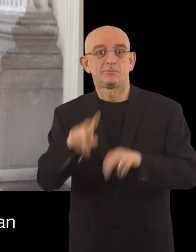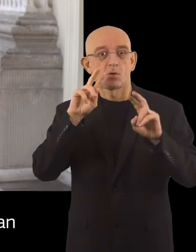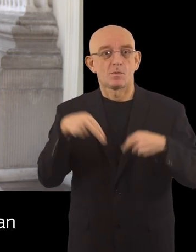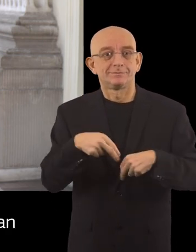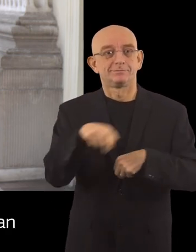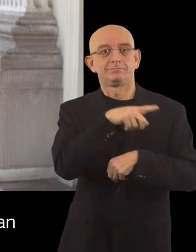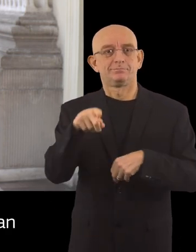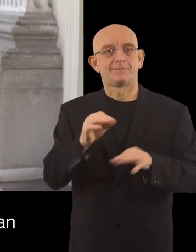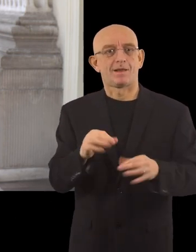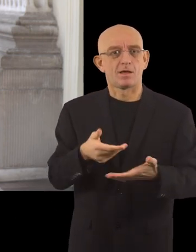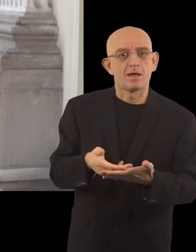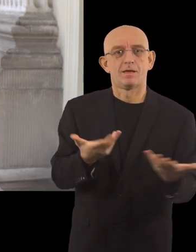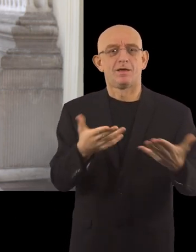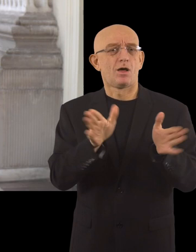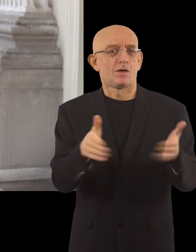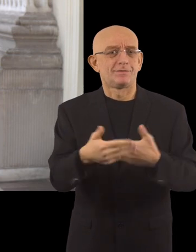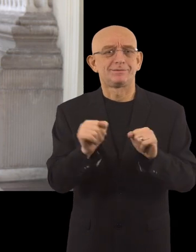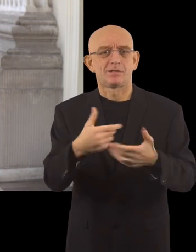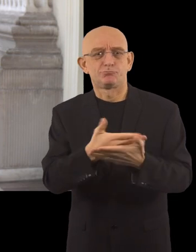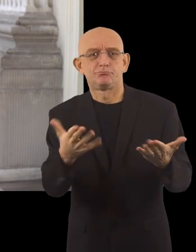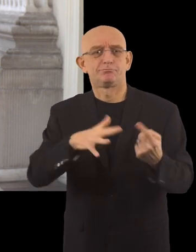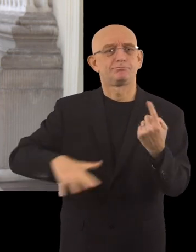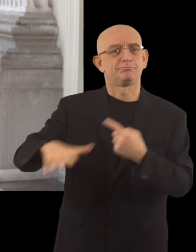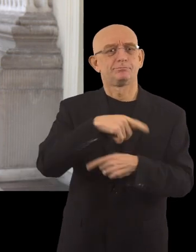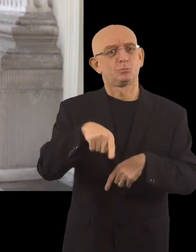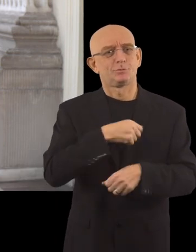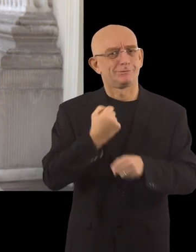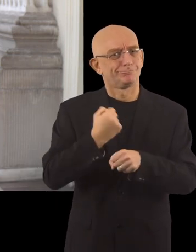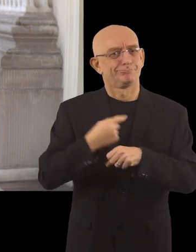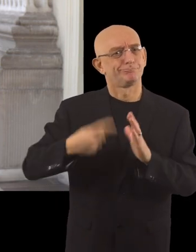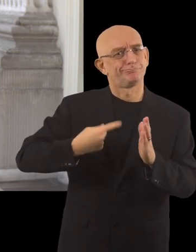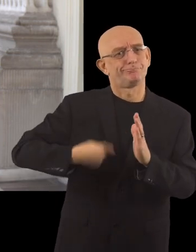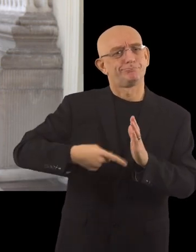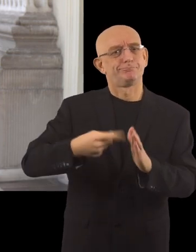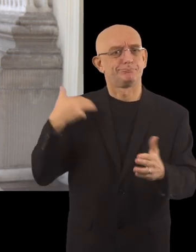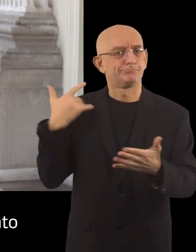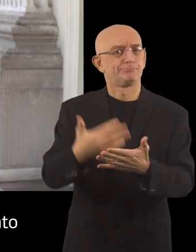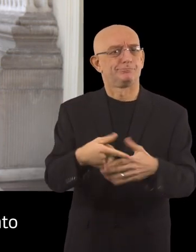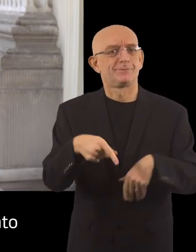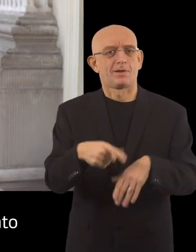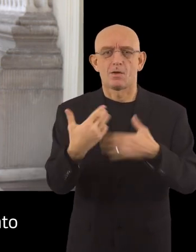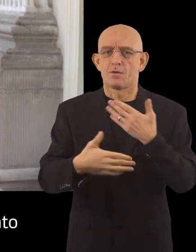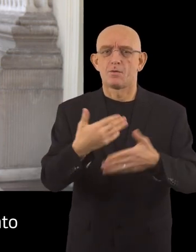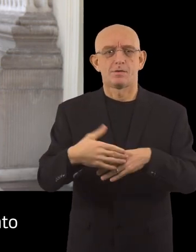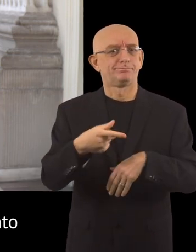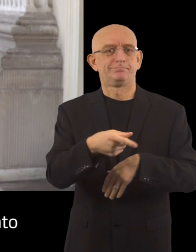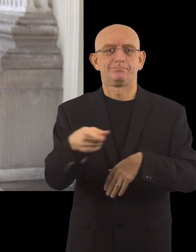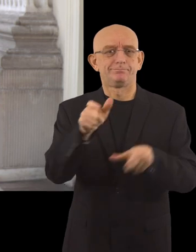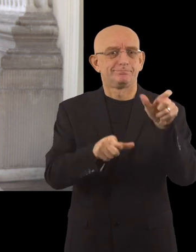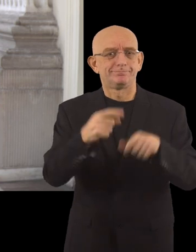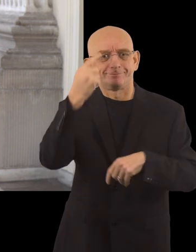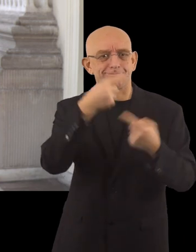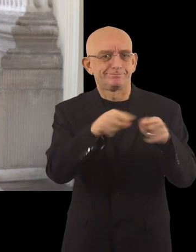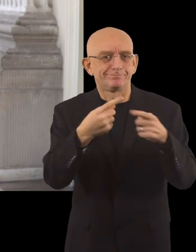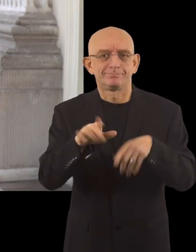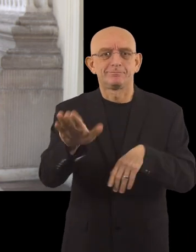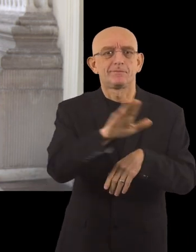It is also to be to our services and services. We are actively working on this, so that our residents will take advantage